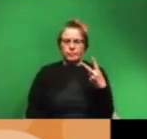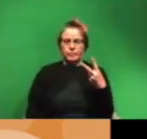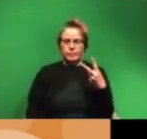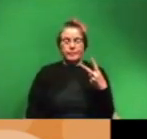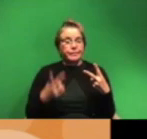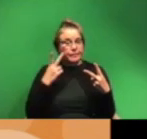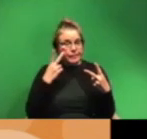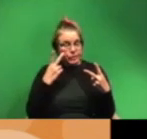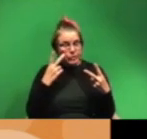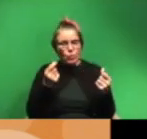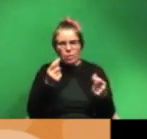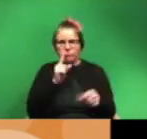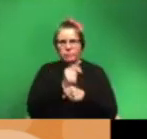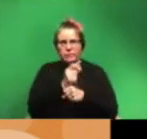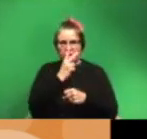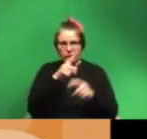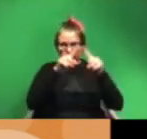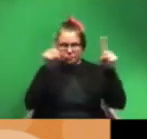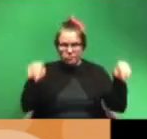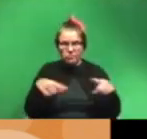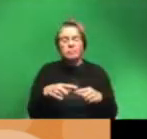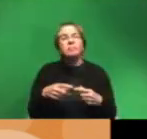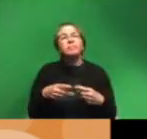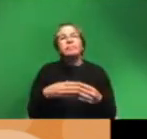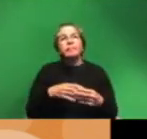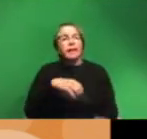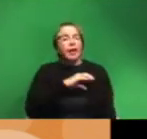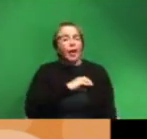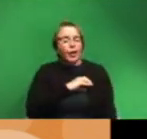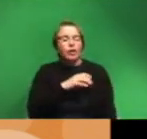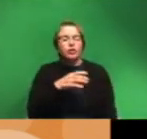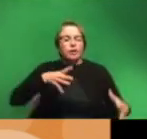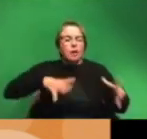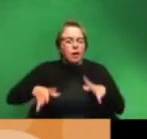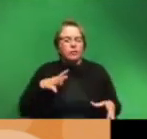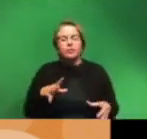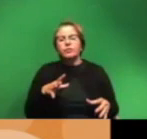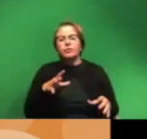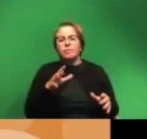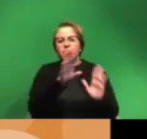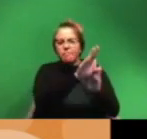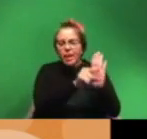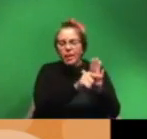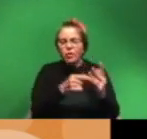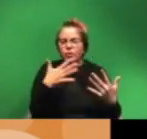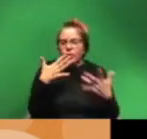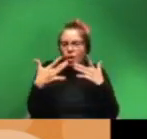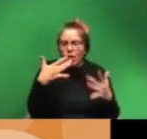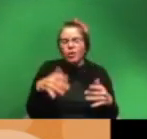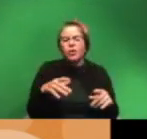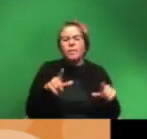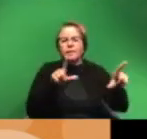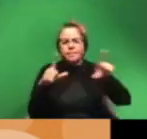vision so what you're actually seeing whether it be the characters the costumes the scenes themselves the color the cinematography